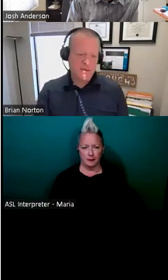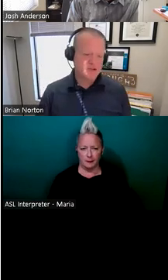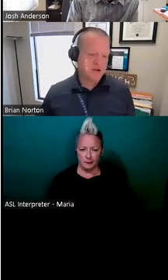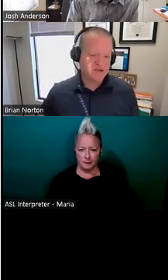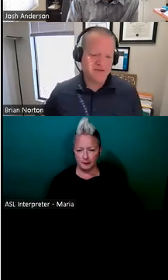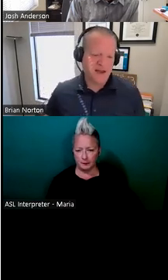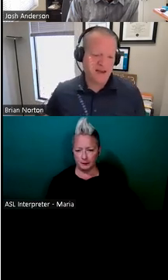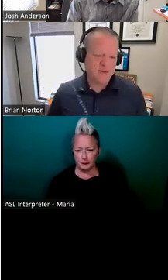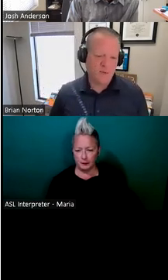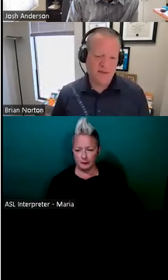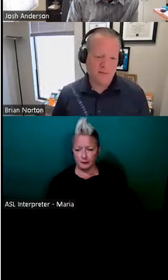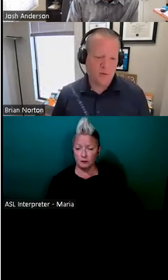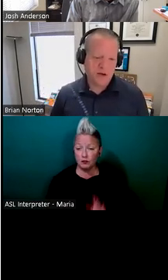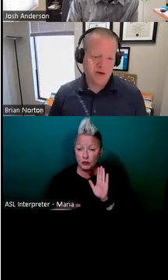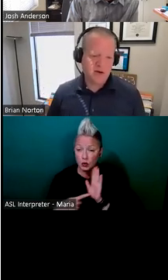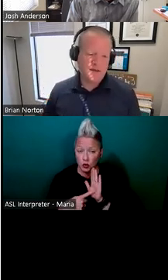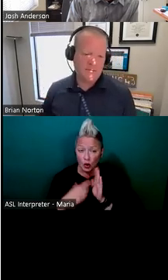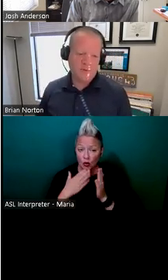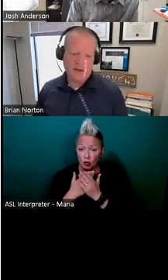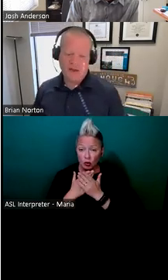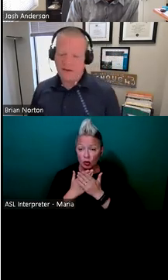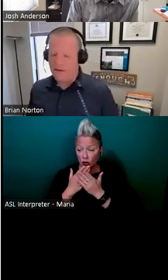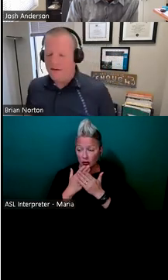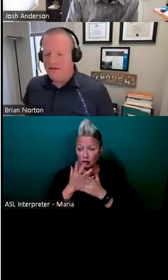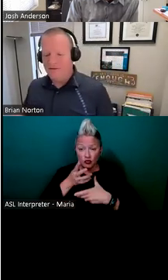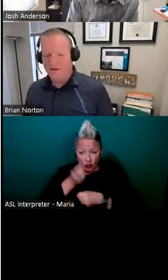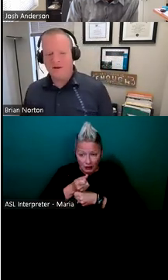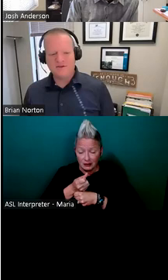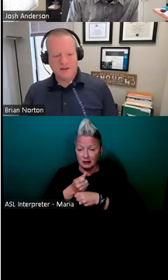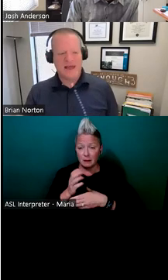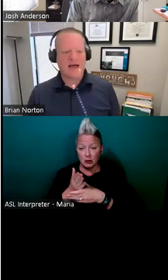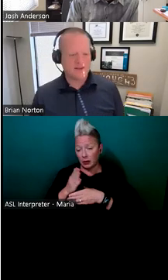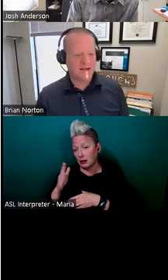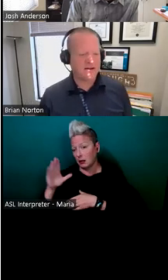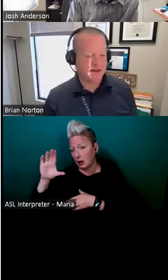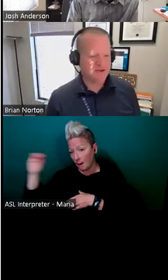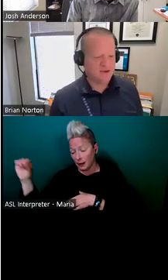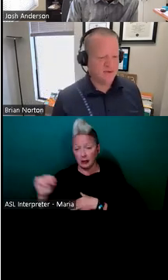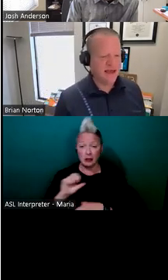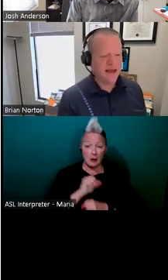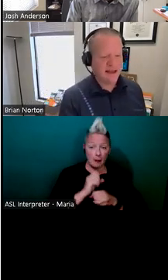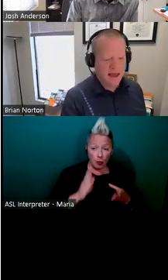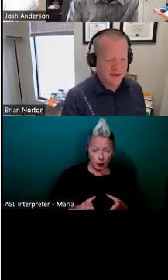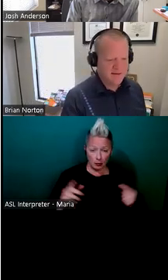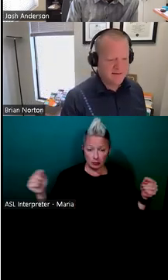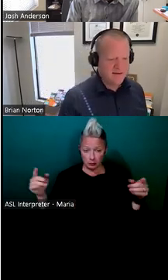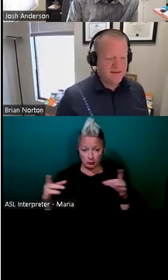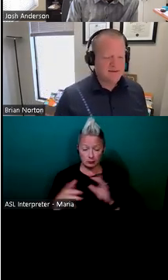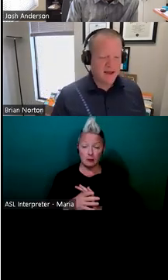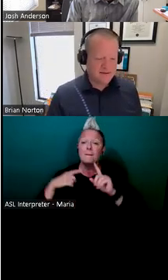obviously demonstrates good faith between the employer and the employee. And then there is the legality side of things too. The ADA